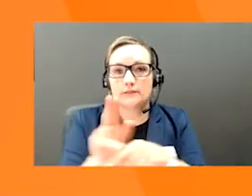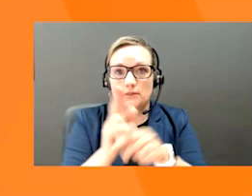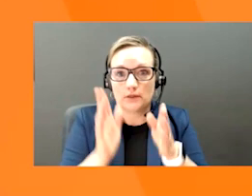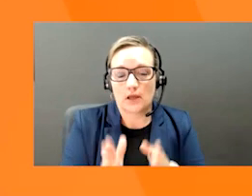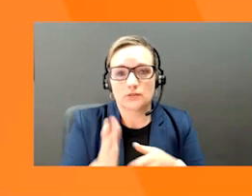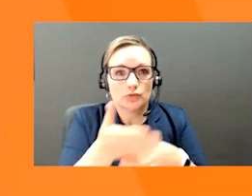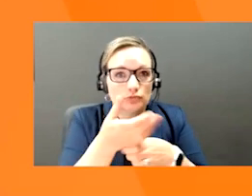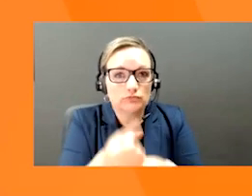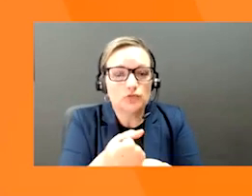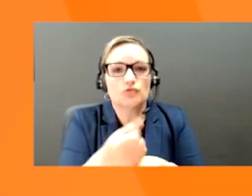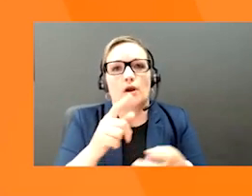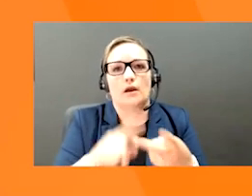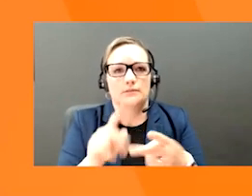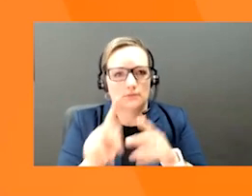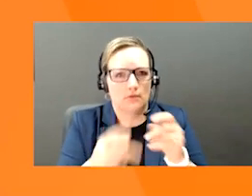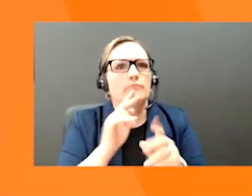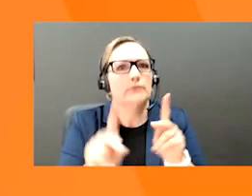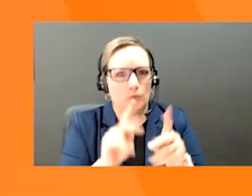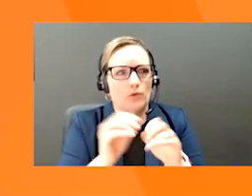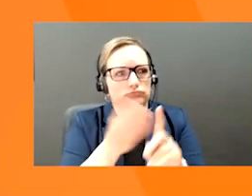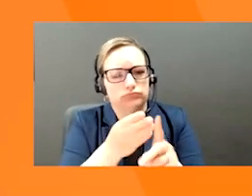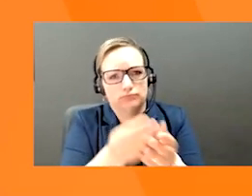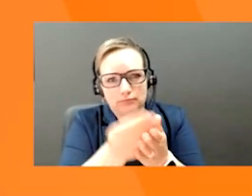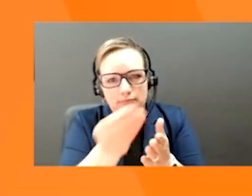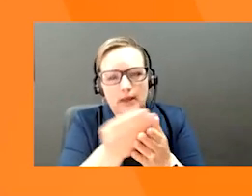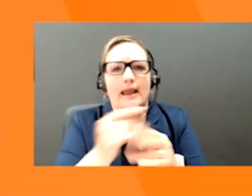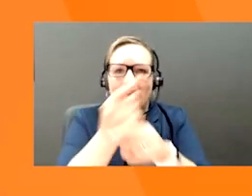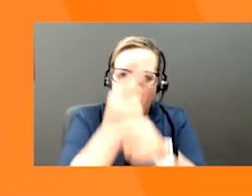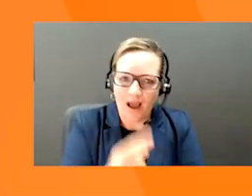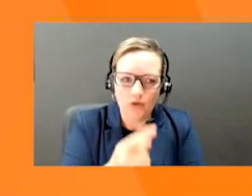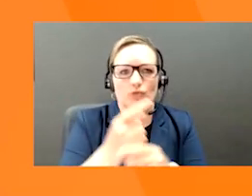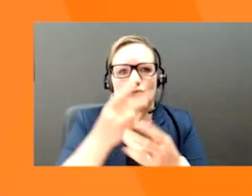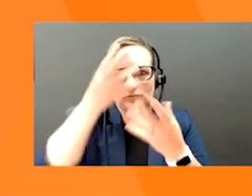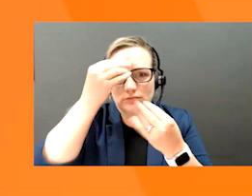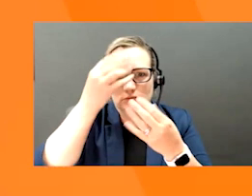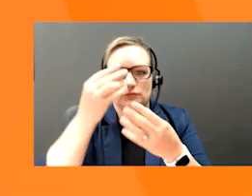product listing, higher purchase frequency, and accurate product fulfillment.